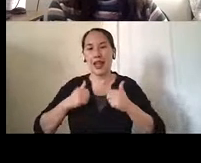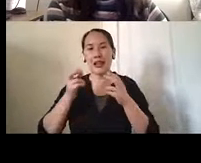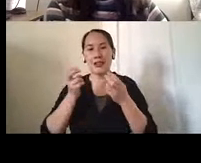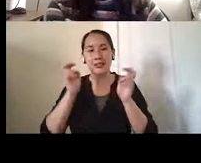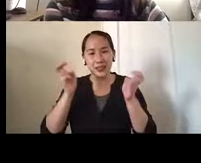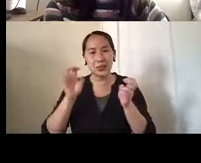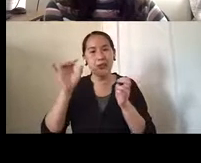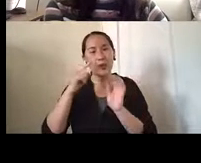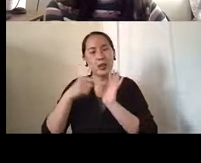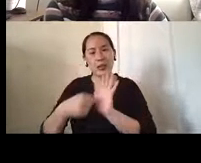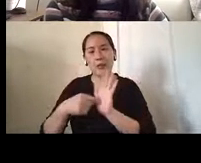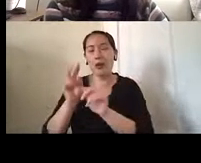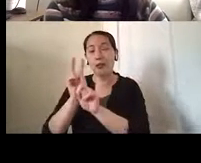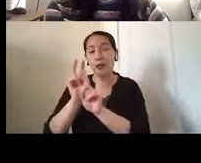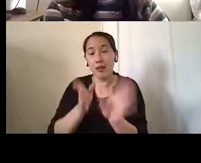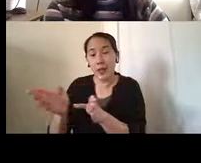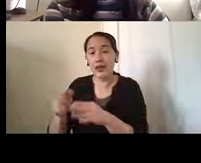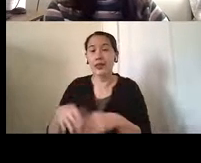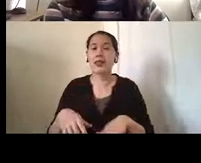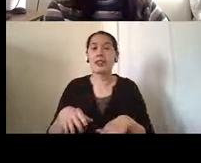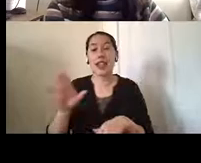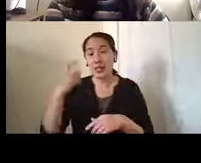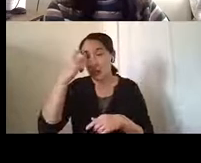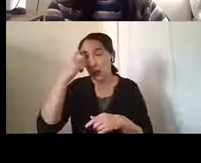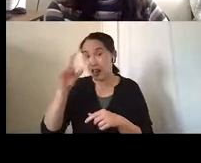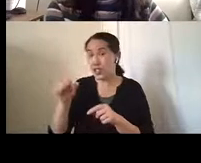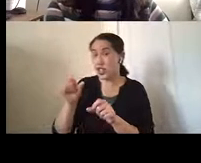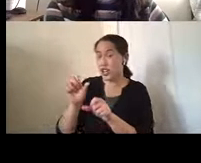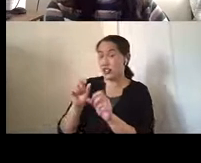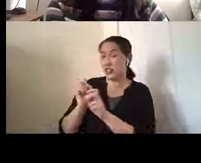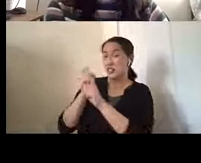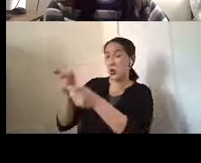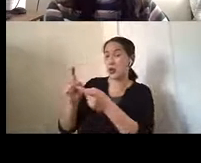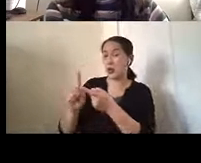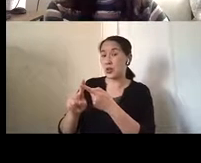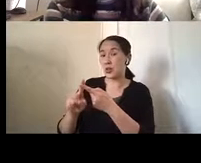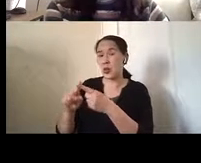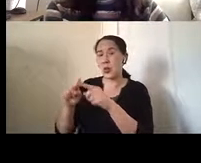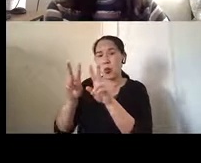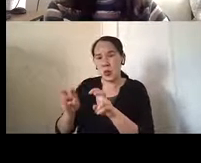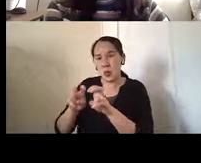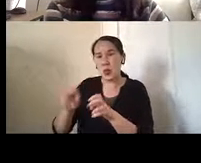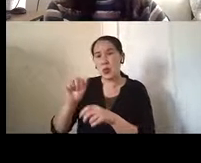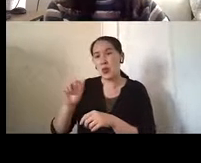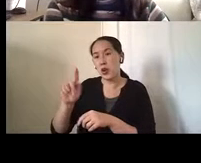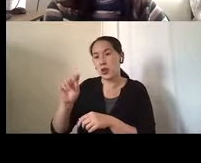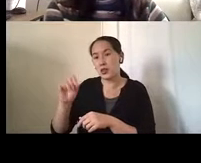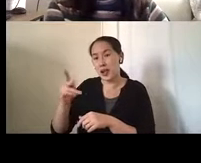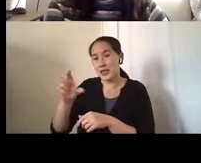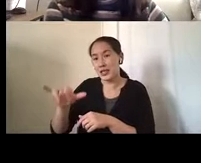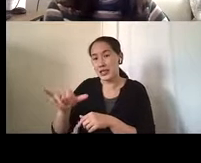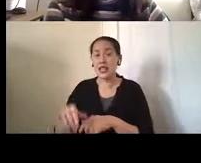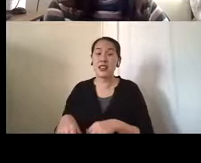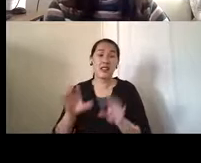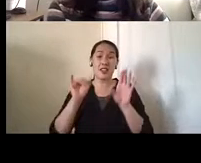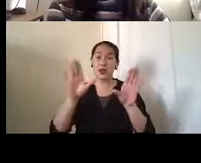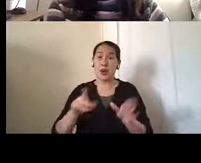and deciding whether to donate his brain to autopsy. And this was a great and proactive approach from the wife's end,